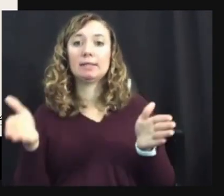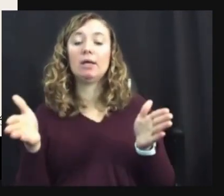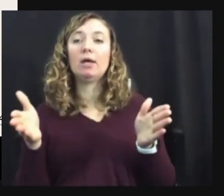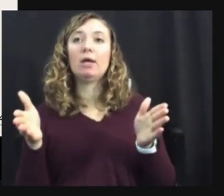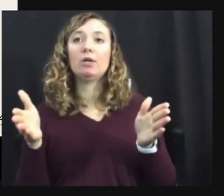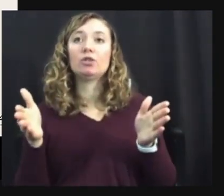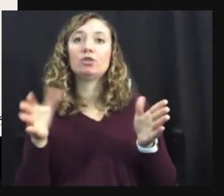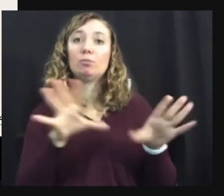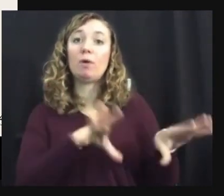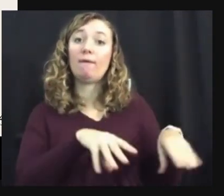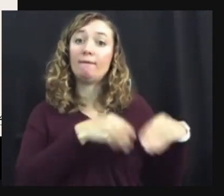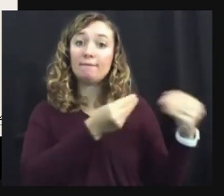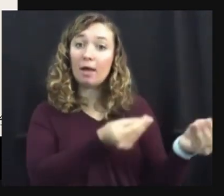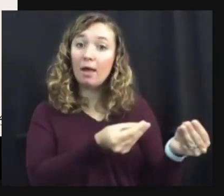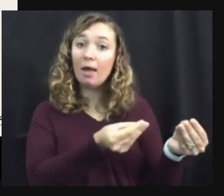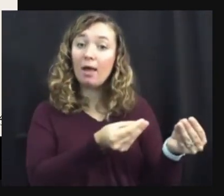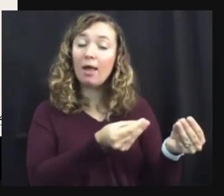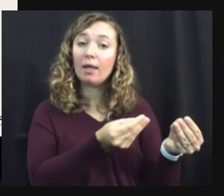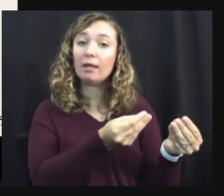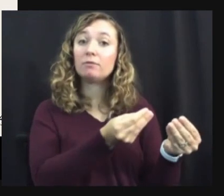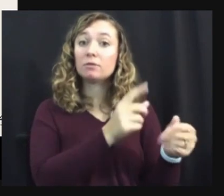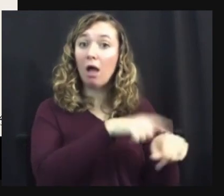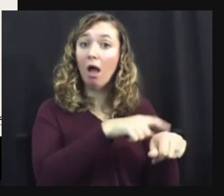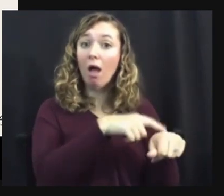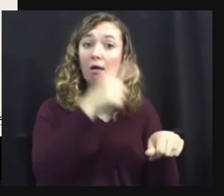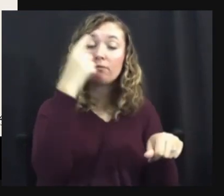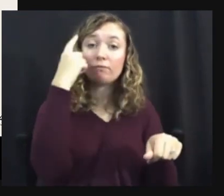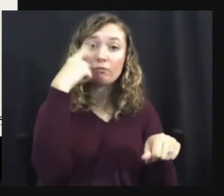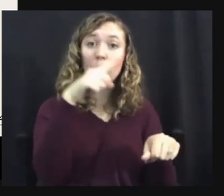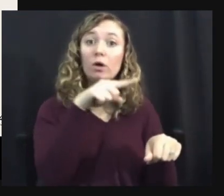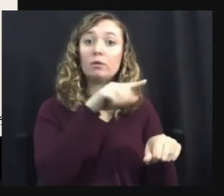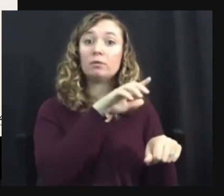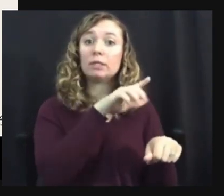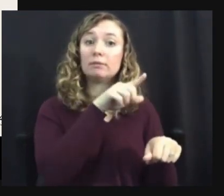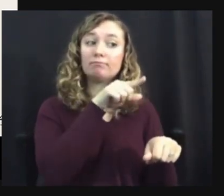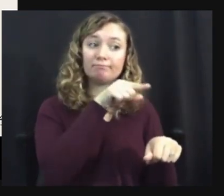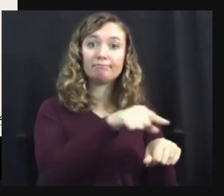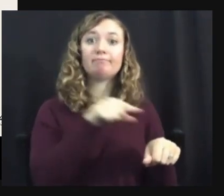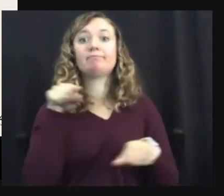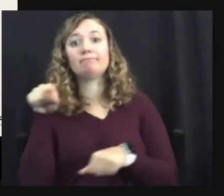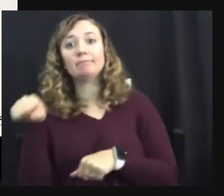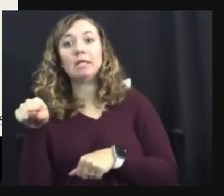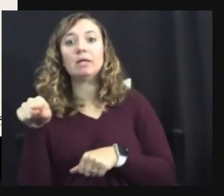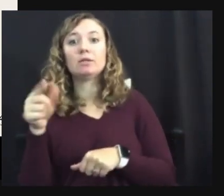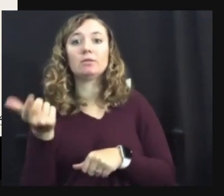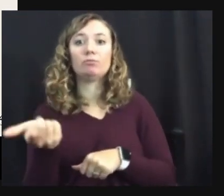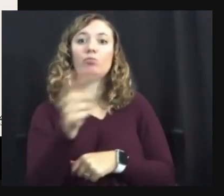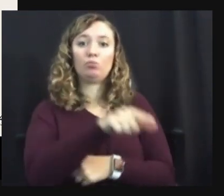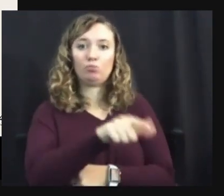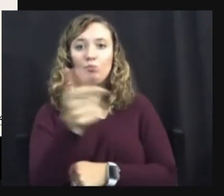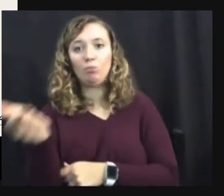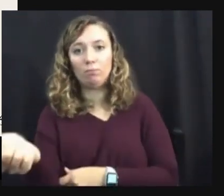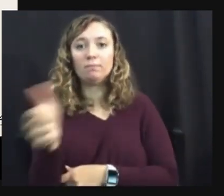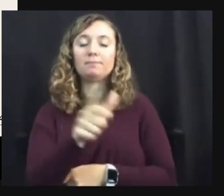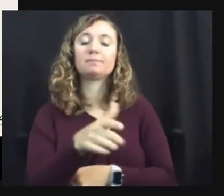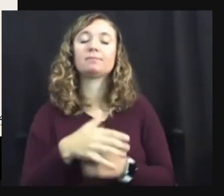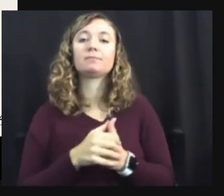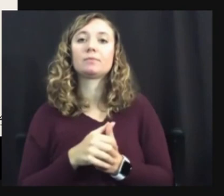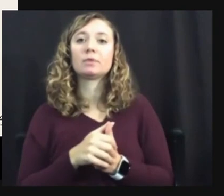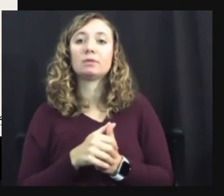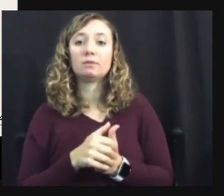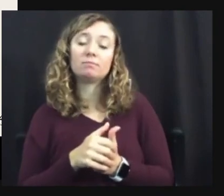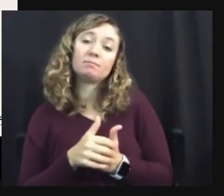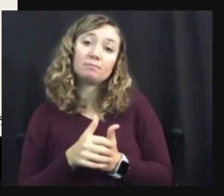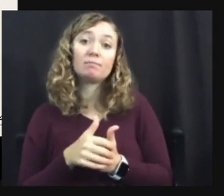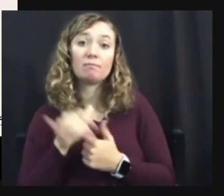to provide periods of time where each of those students are getting what they need, um, and, and alternating.